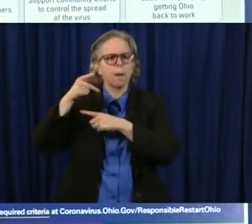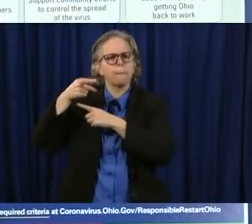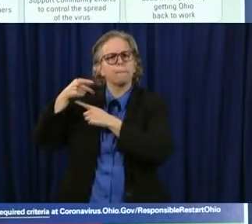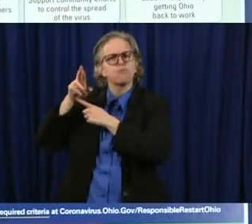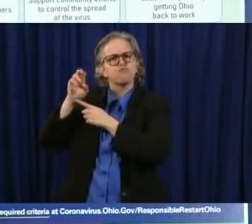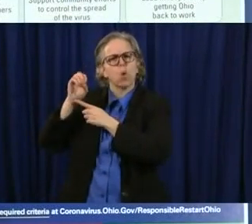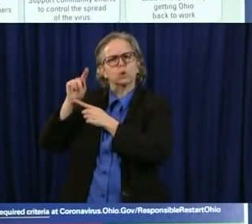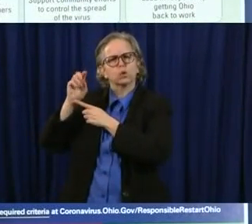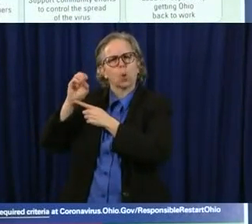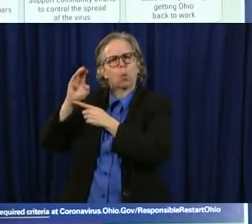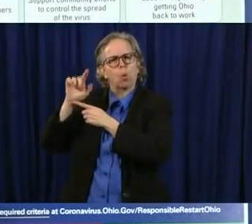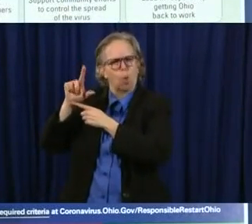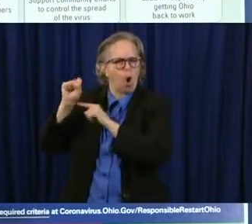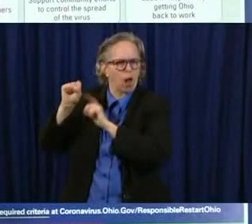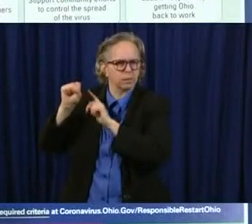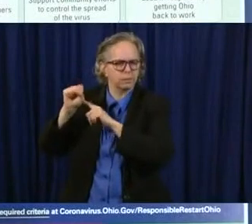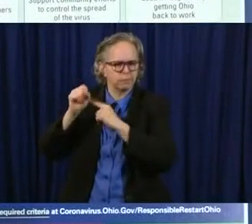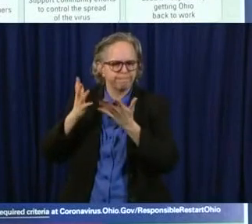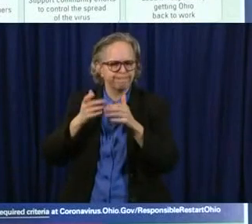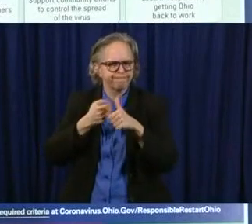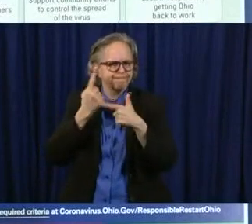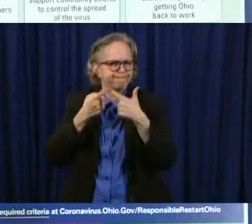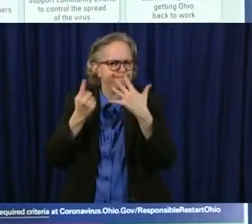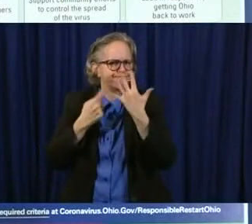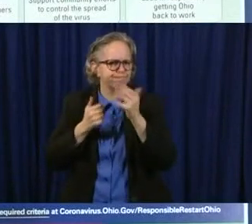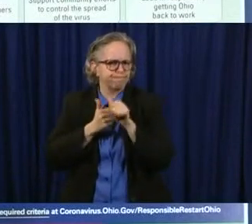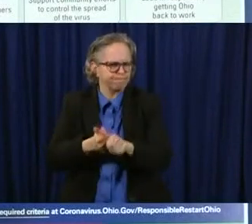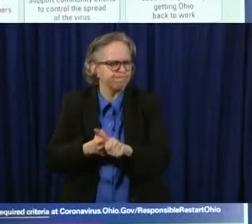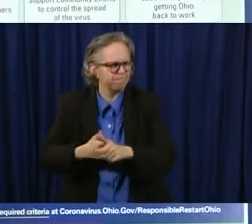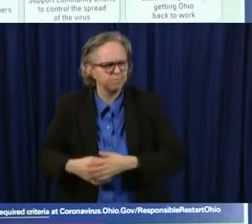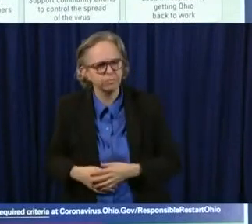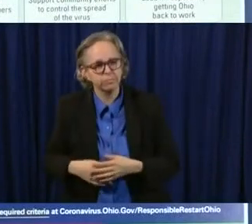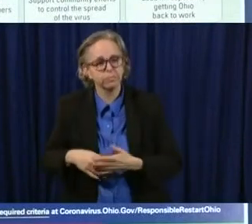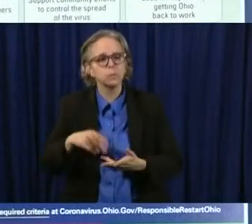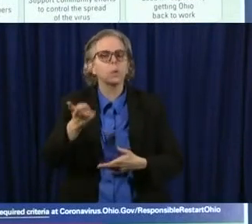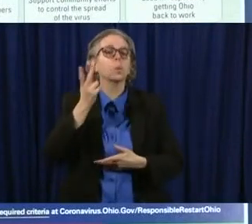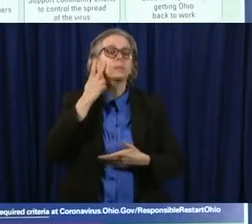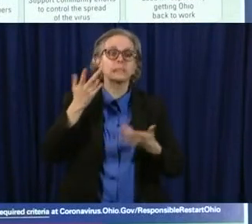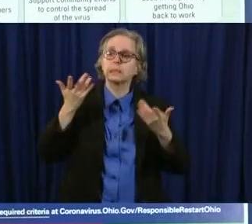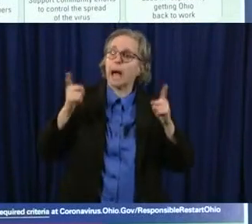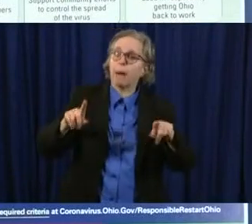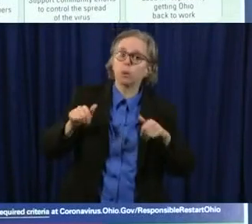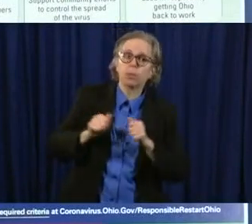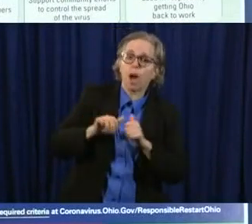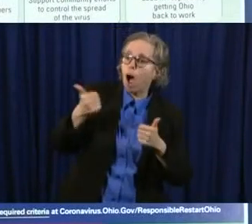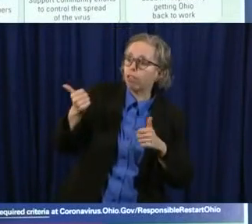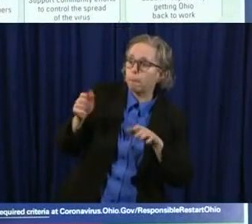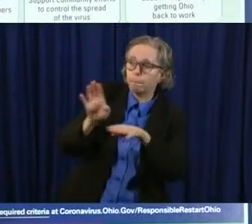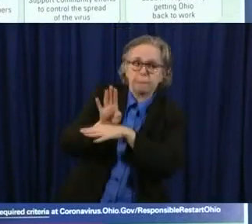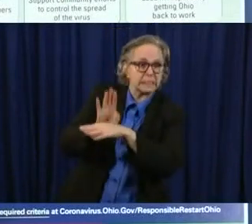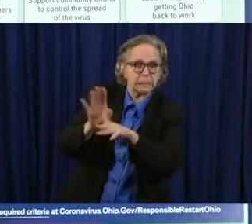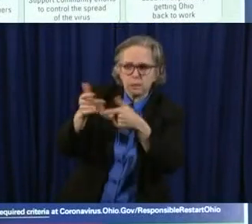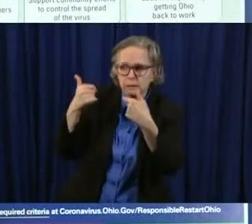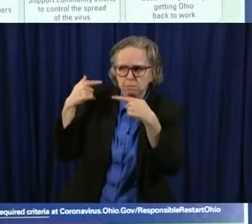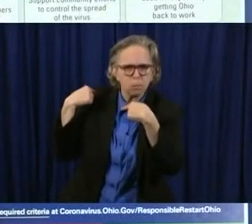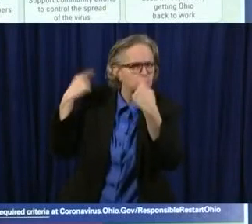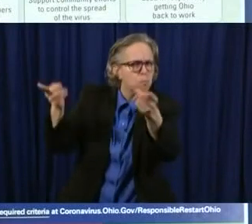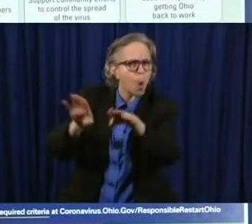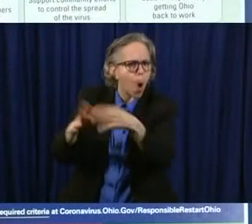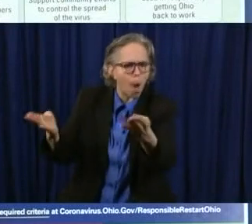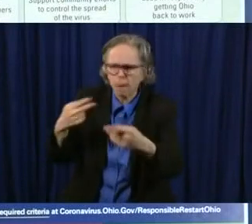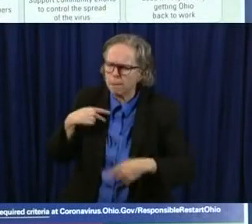learned from things that have occurred with businesses that were allowed to stay open. And some of the things that they have done,